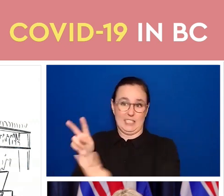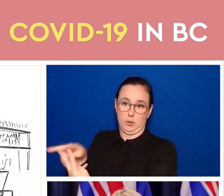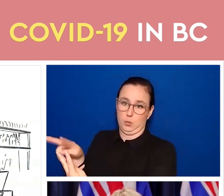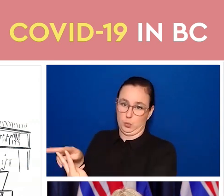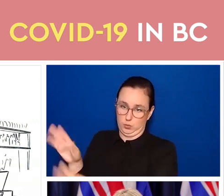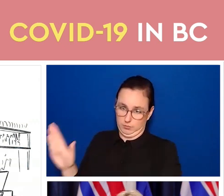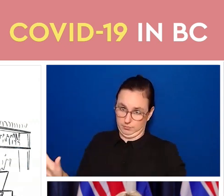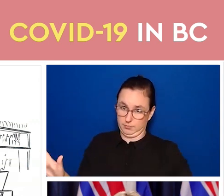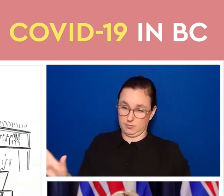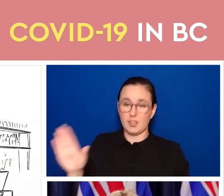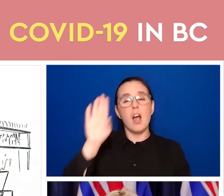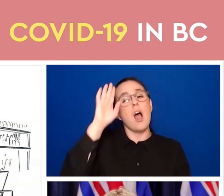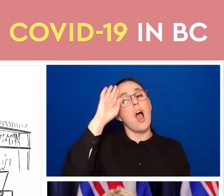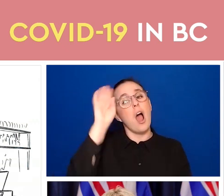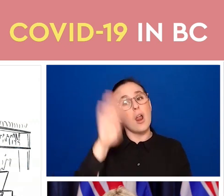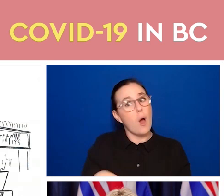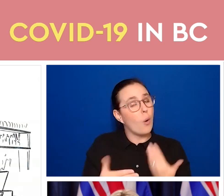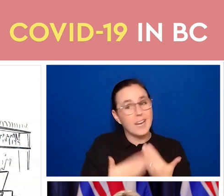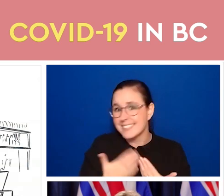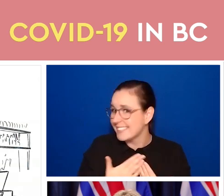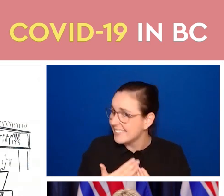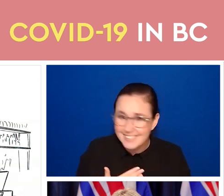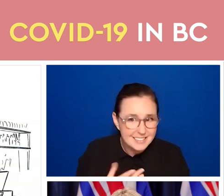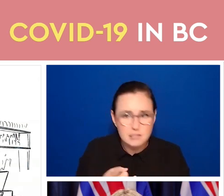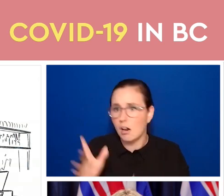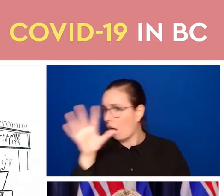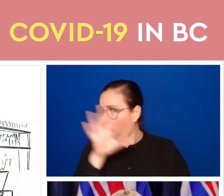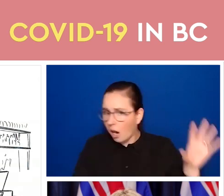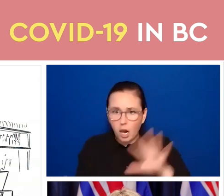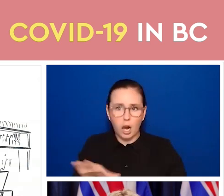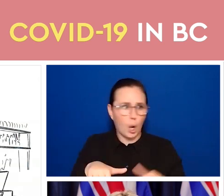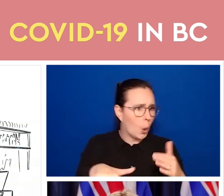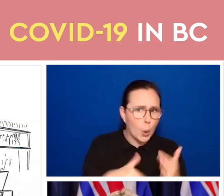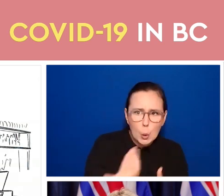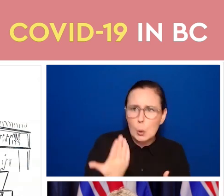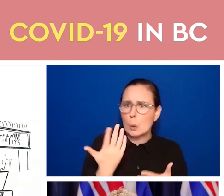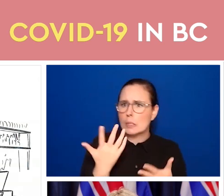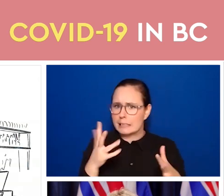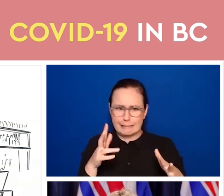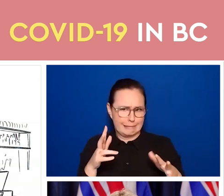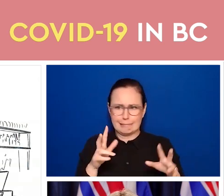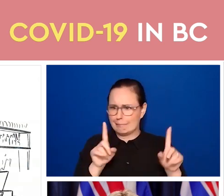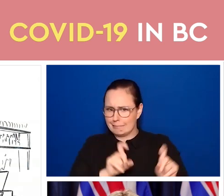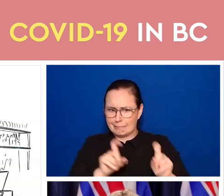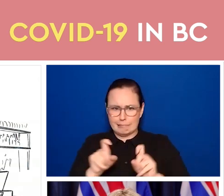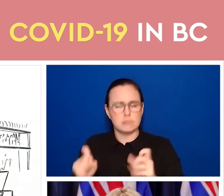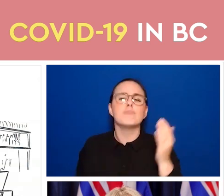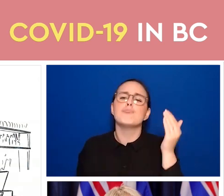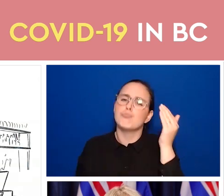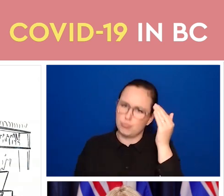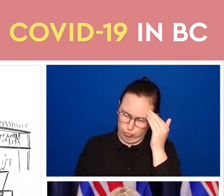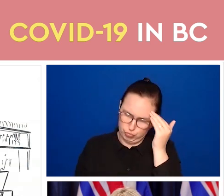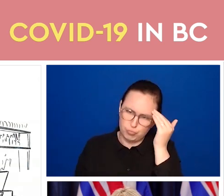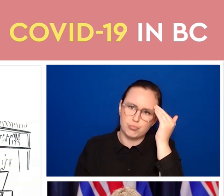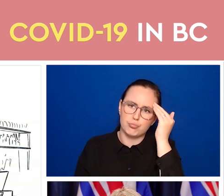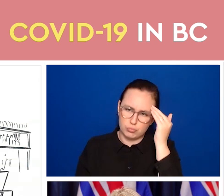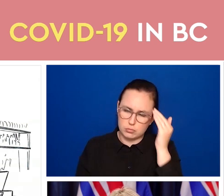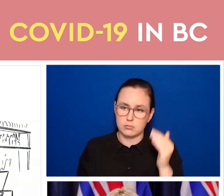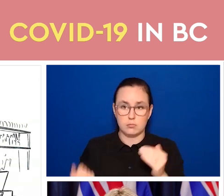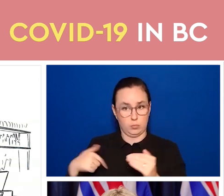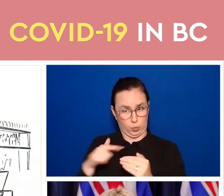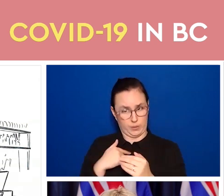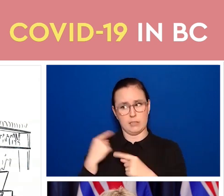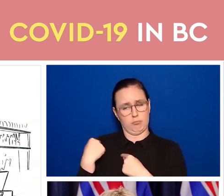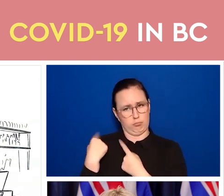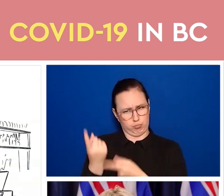means that there's new things we have to try out. We need to work out the kinks. We've been working with a number of business organizations in the past couple of